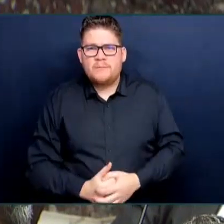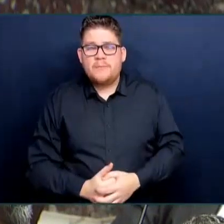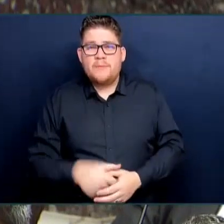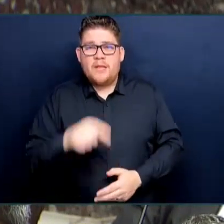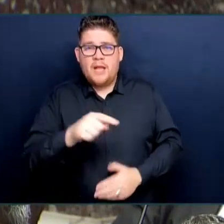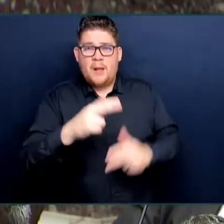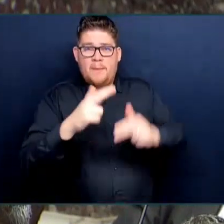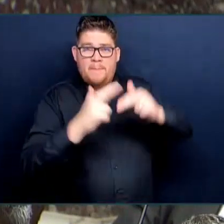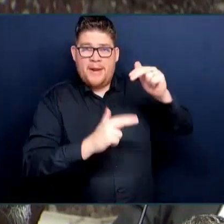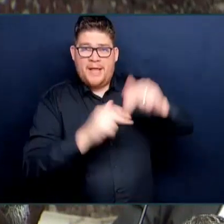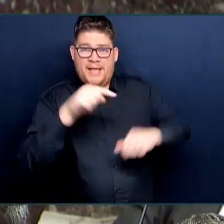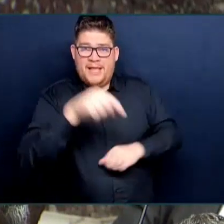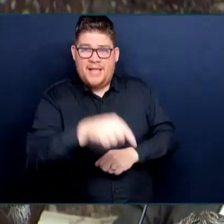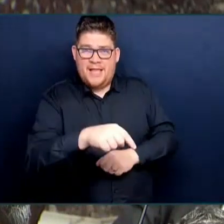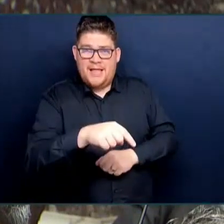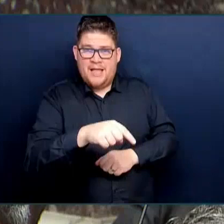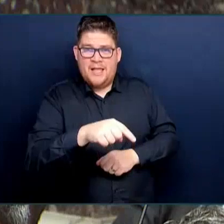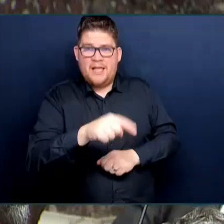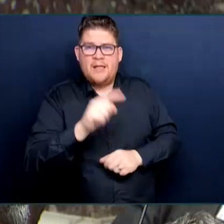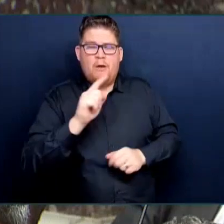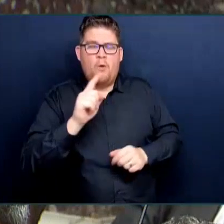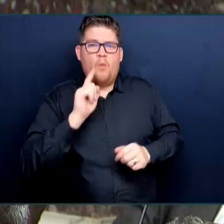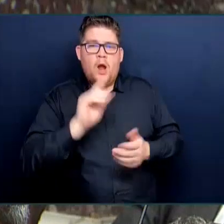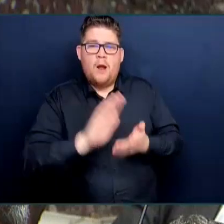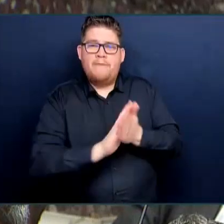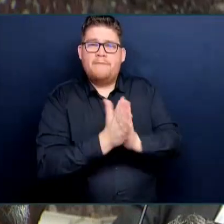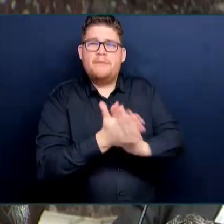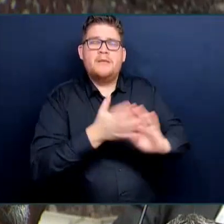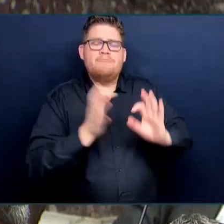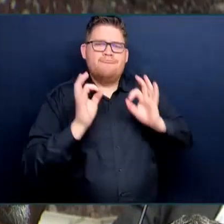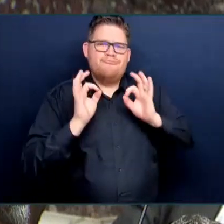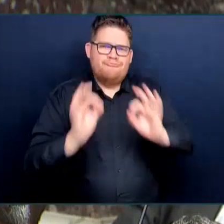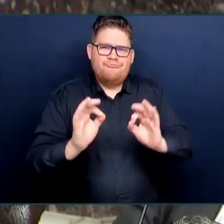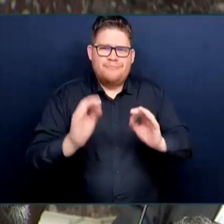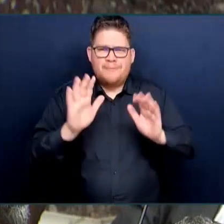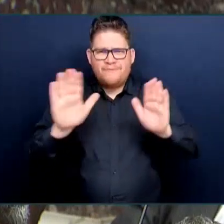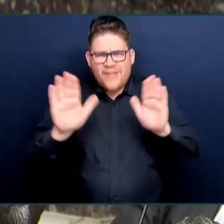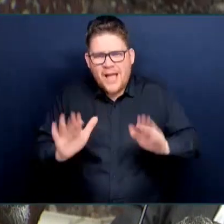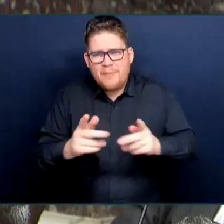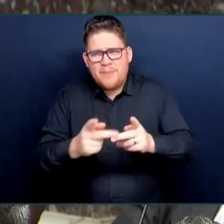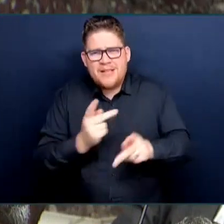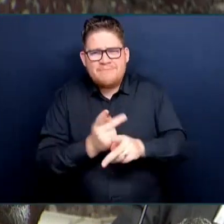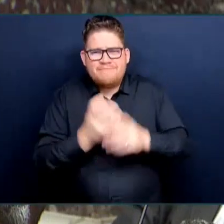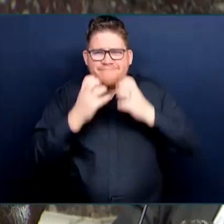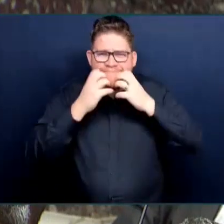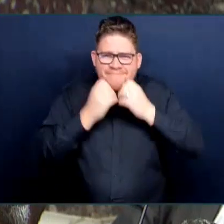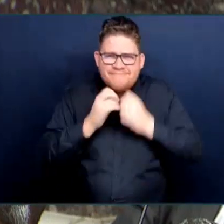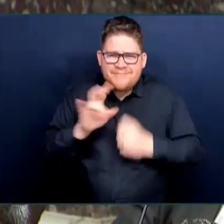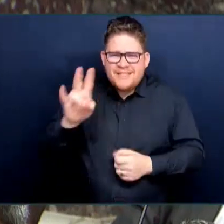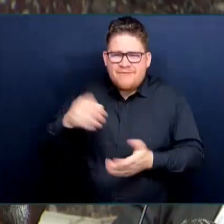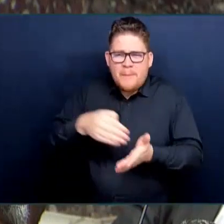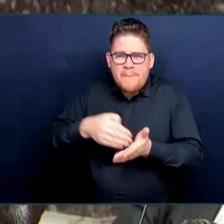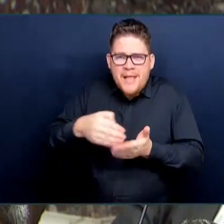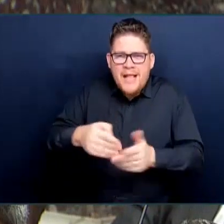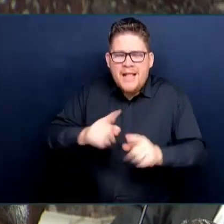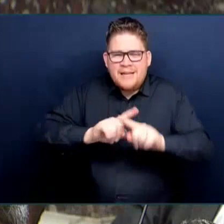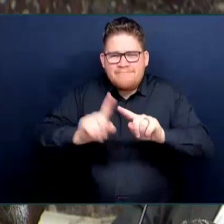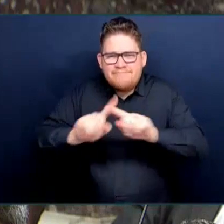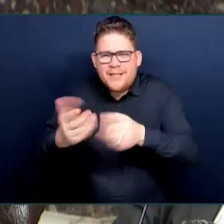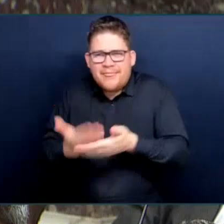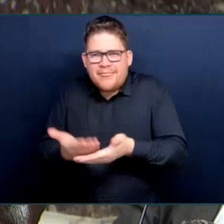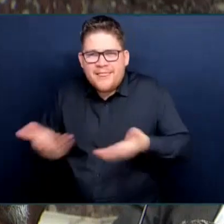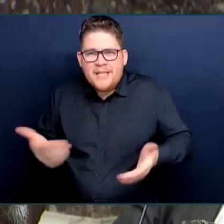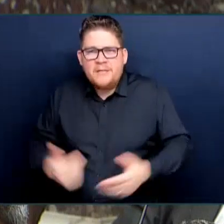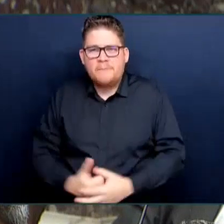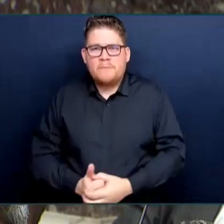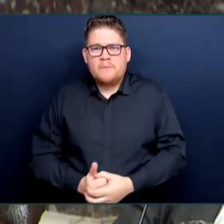storing our 7 million artefacts, but there are opportunities for education, K-12. There are post